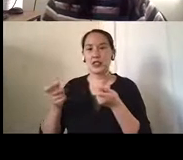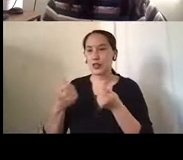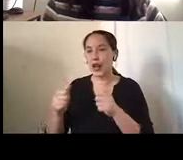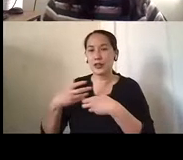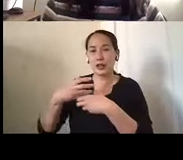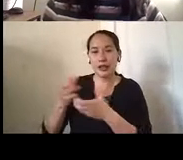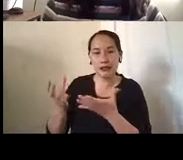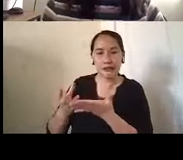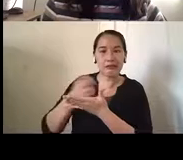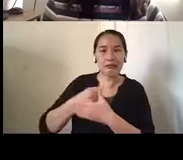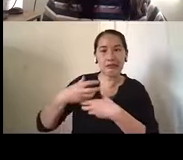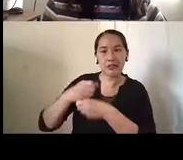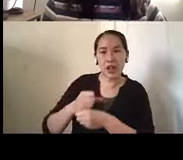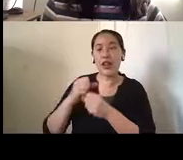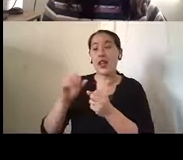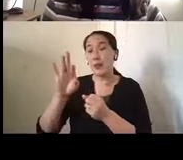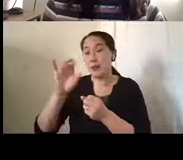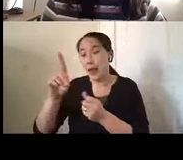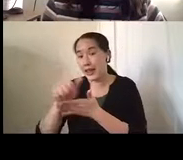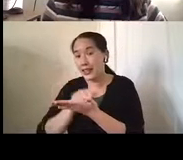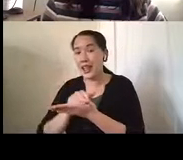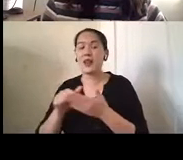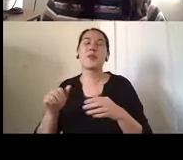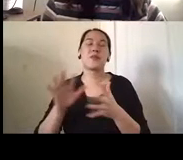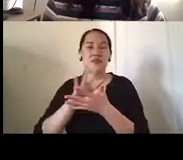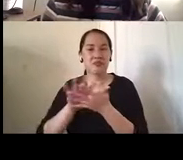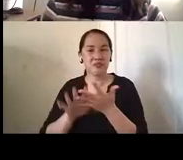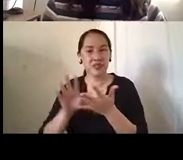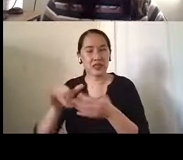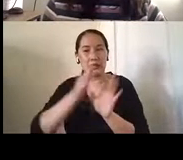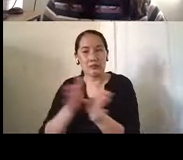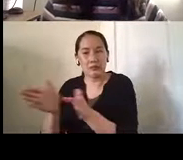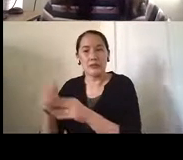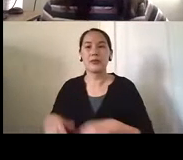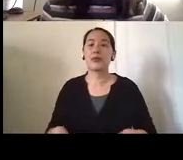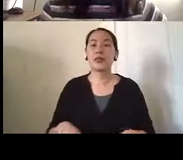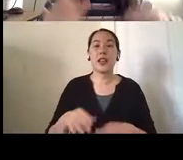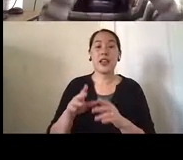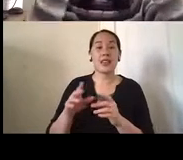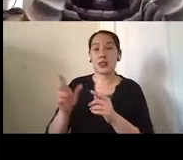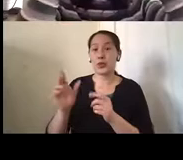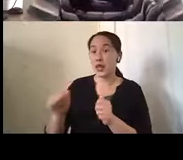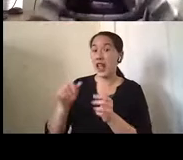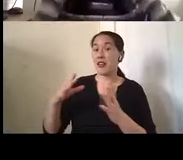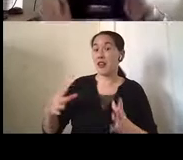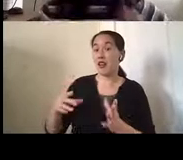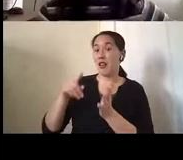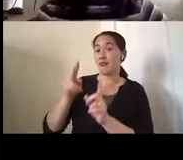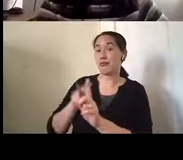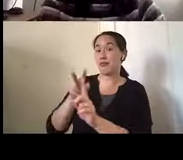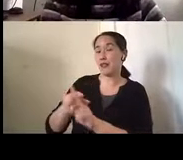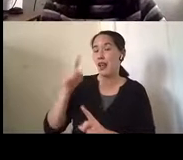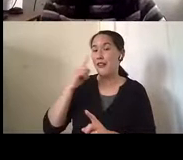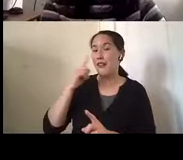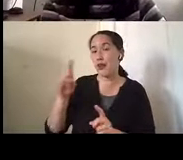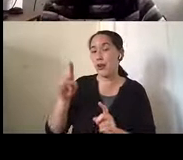family caregivers can also apply for a family medical leave or a California paid family leave. Um, they're also home-based